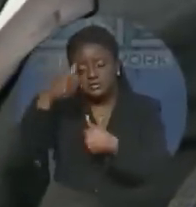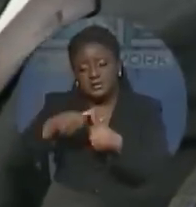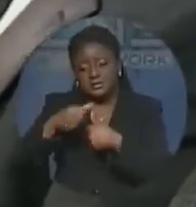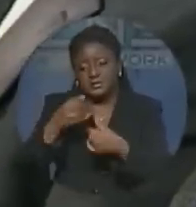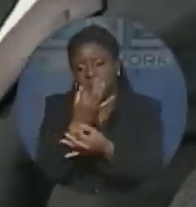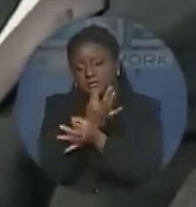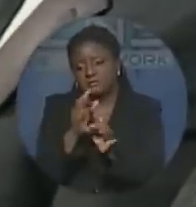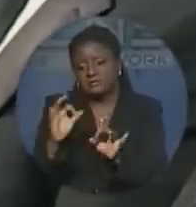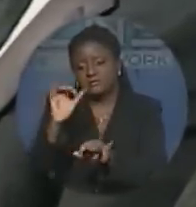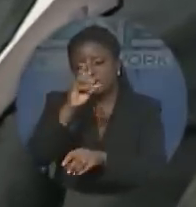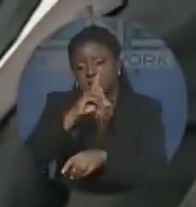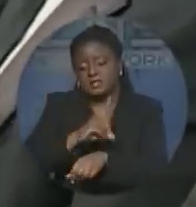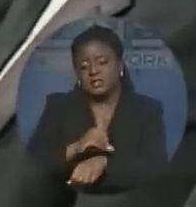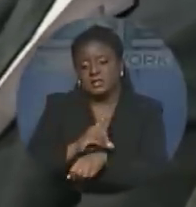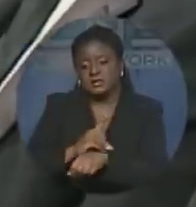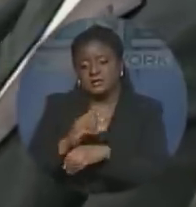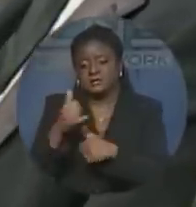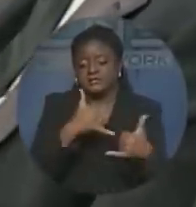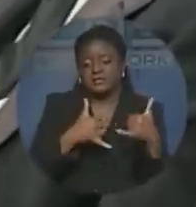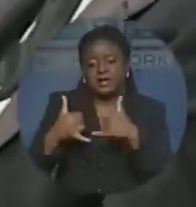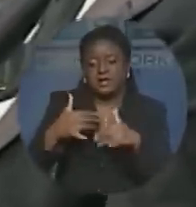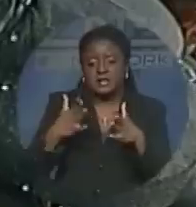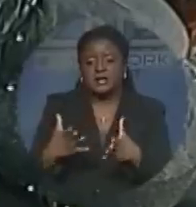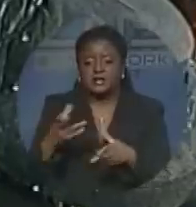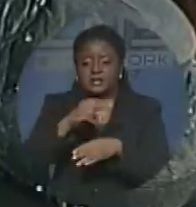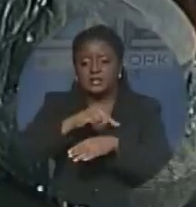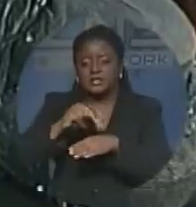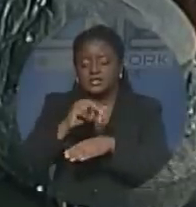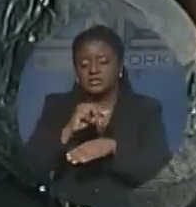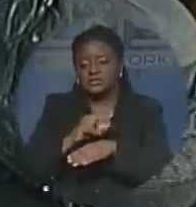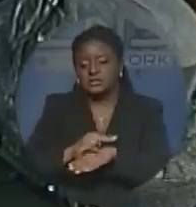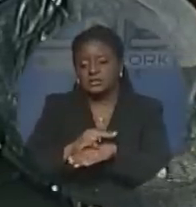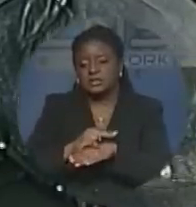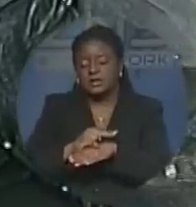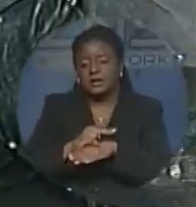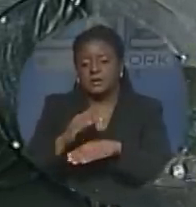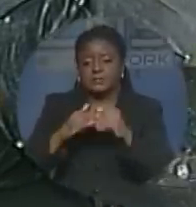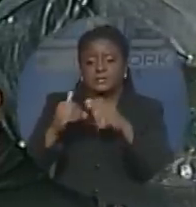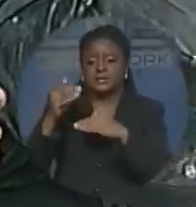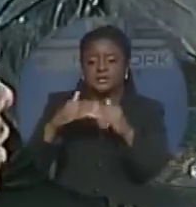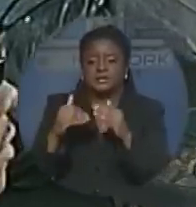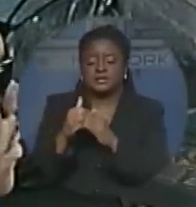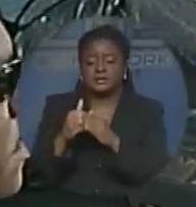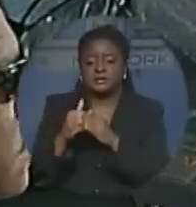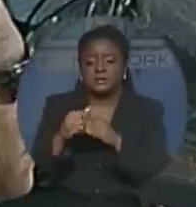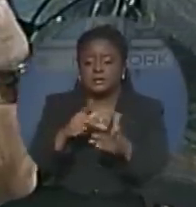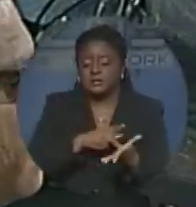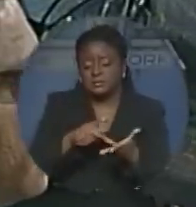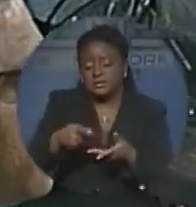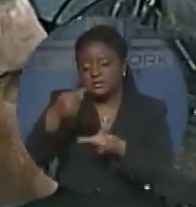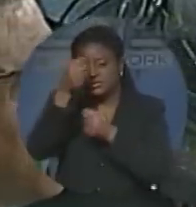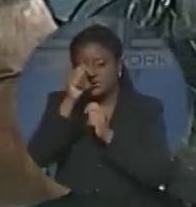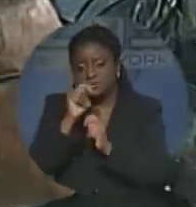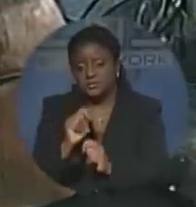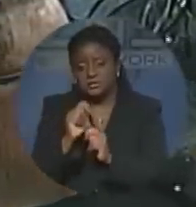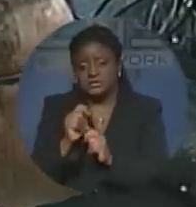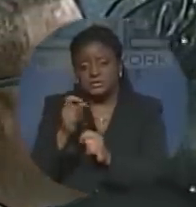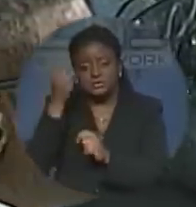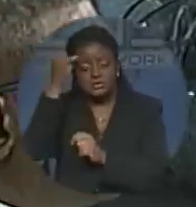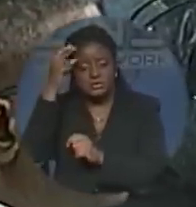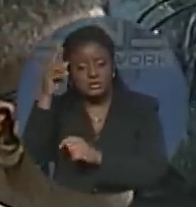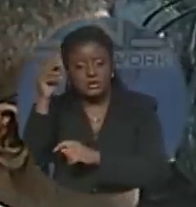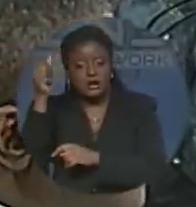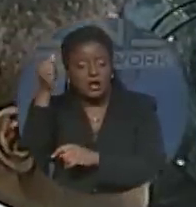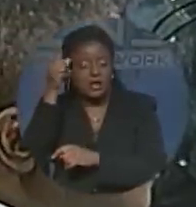fighter and nation builder of the modern Bahamas, paying tribute, His Excellency, Sir Arthur Foulkes. Clifford